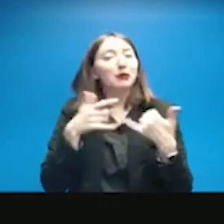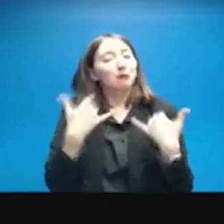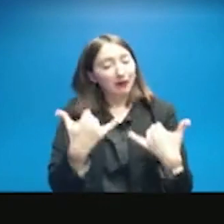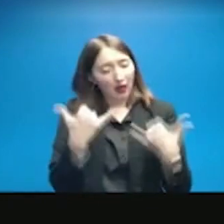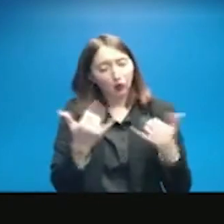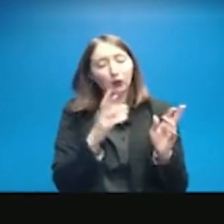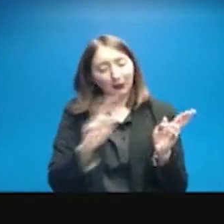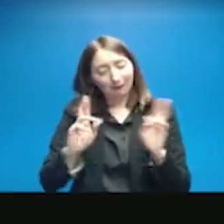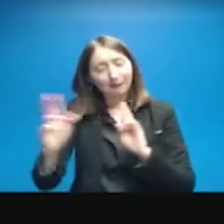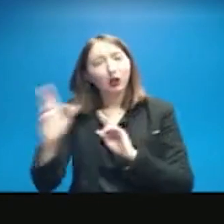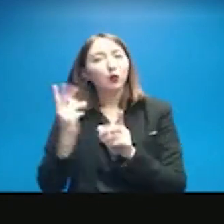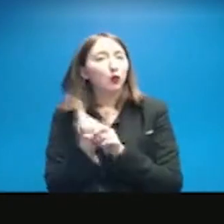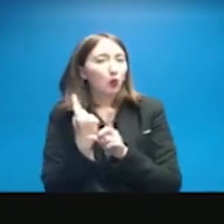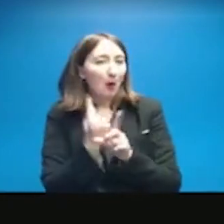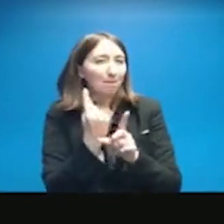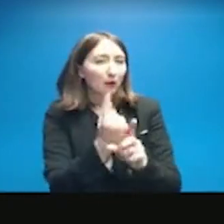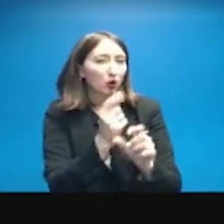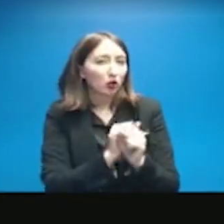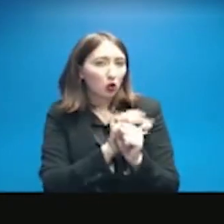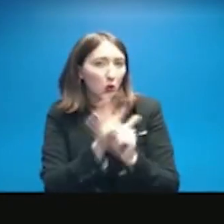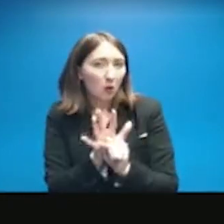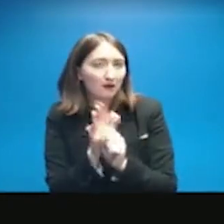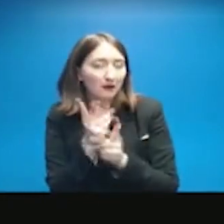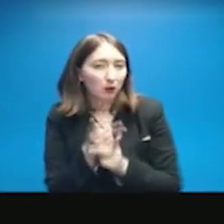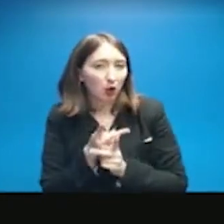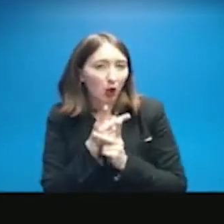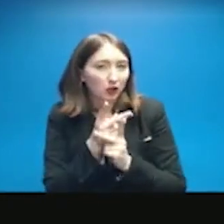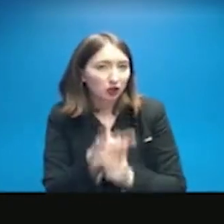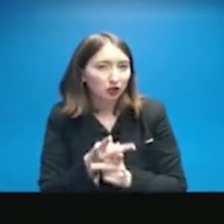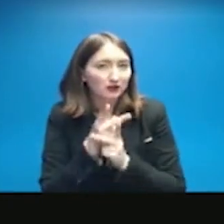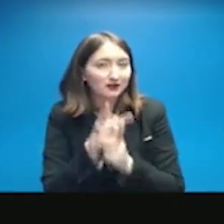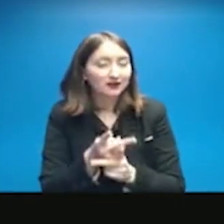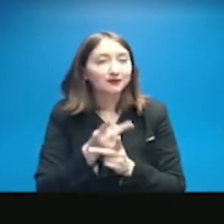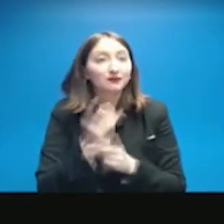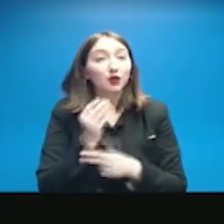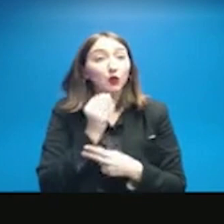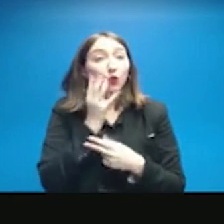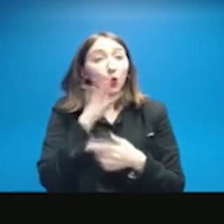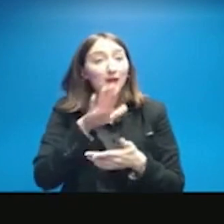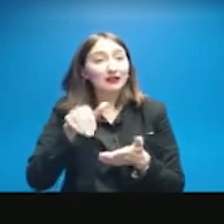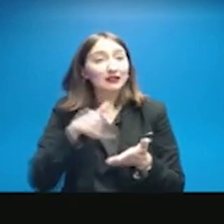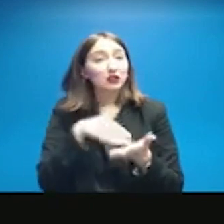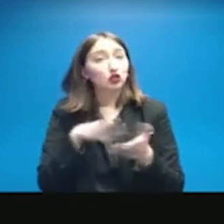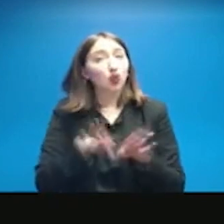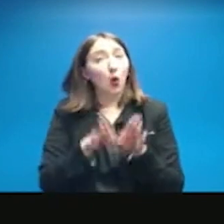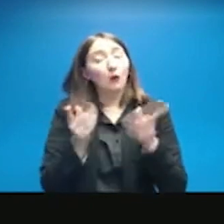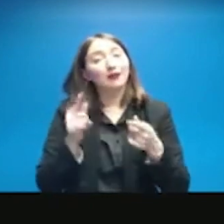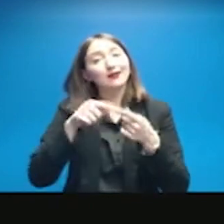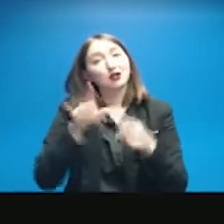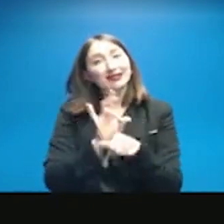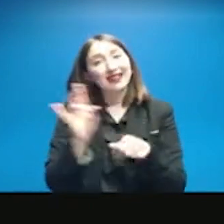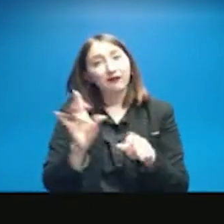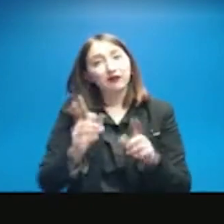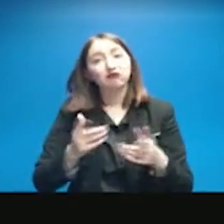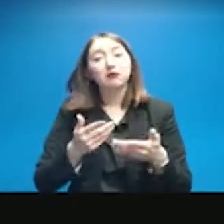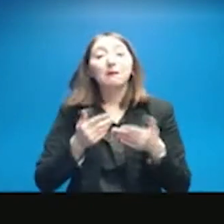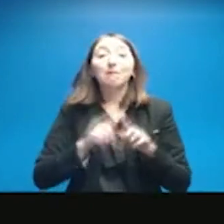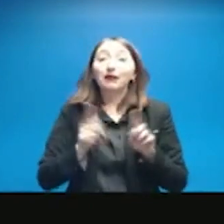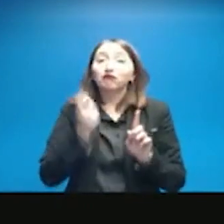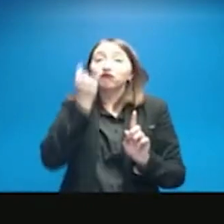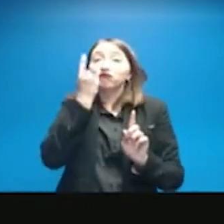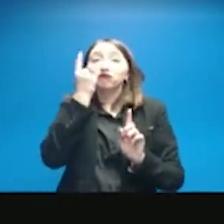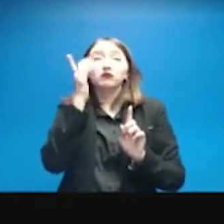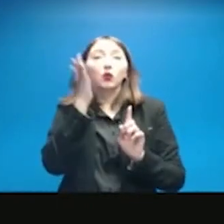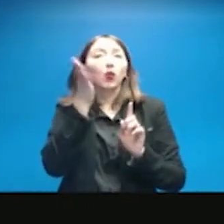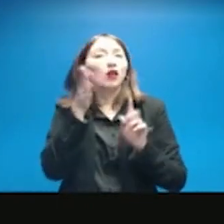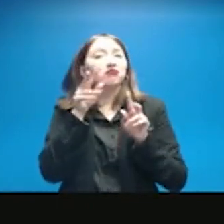precautions. Currently, those warming centers are going to be open until 7 p.m. However, we will continue to monitor the